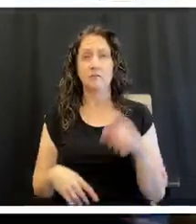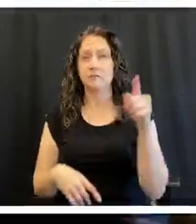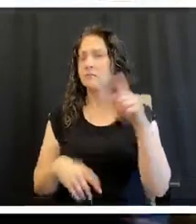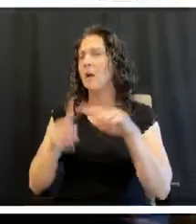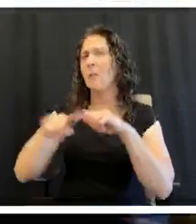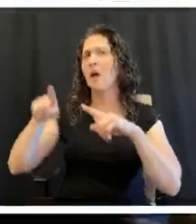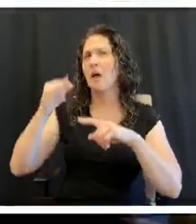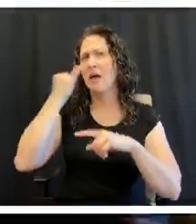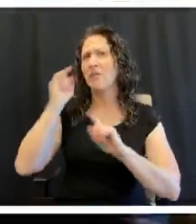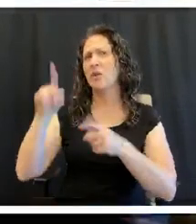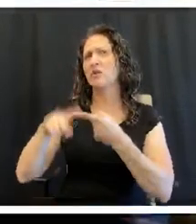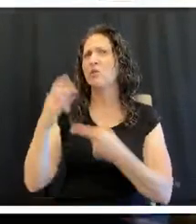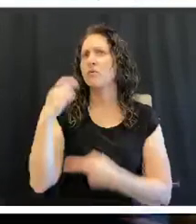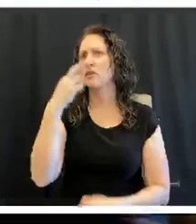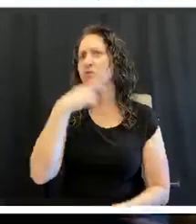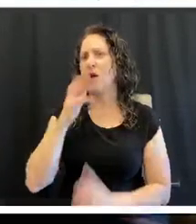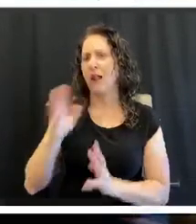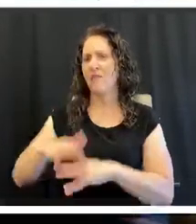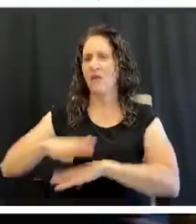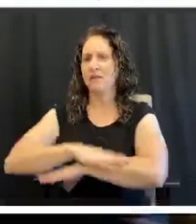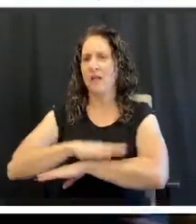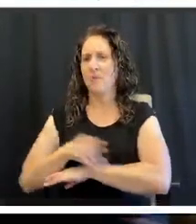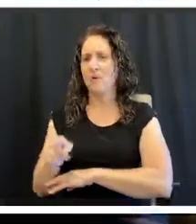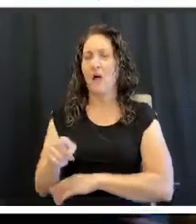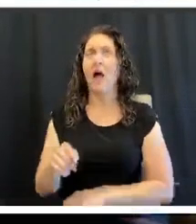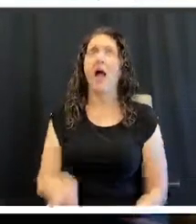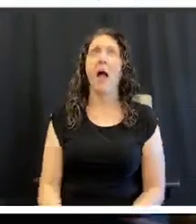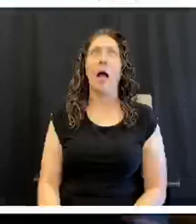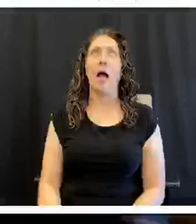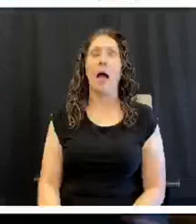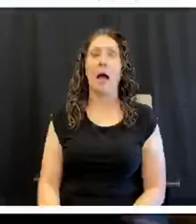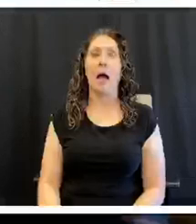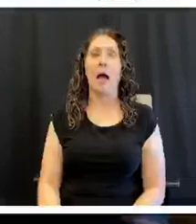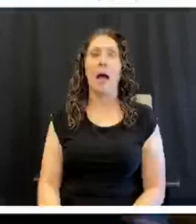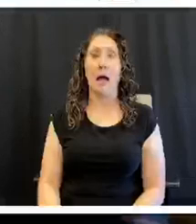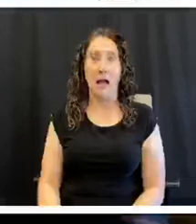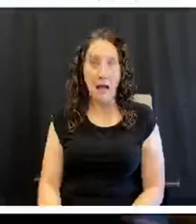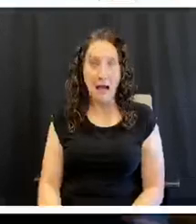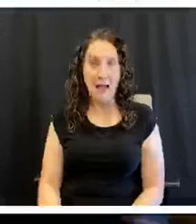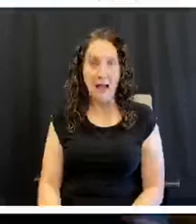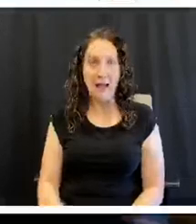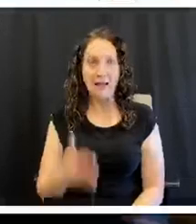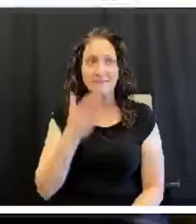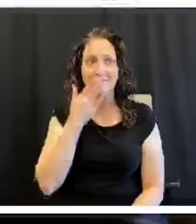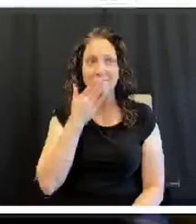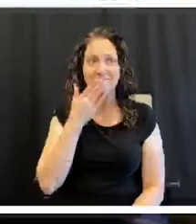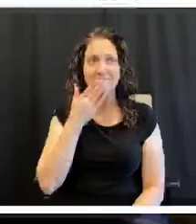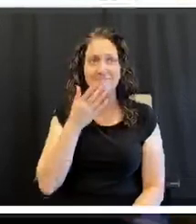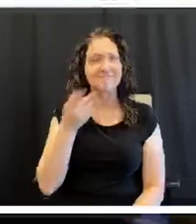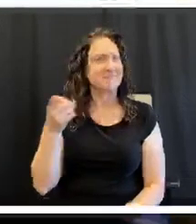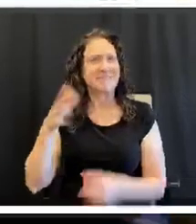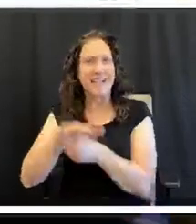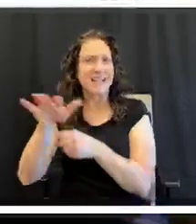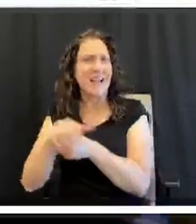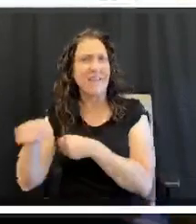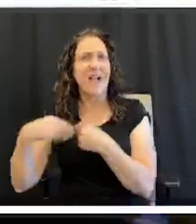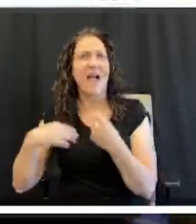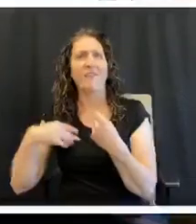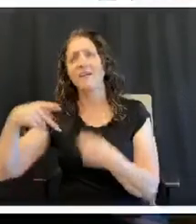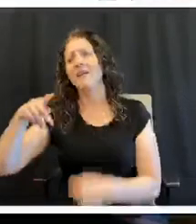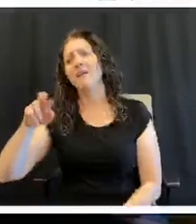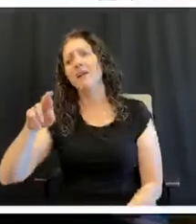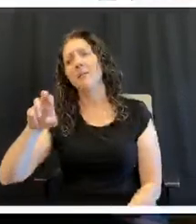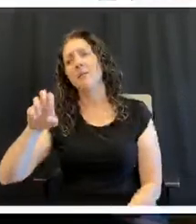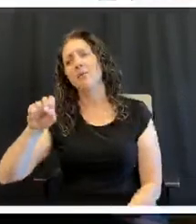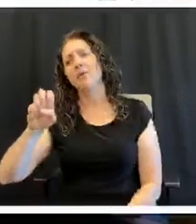kept at? Oh, on the table. How about that? So, I mean, there's enough preservatives in the ketchup and in the mustard